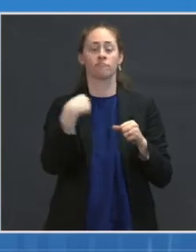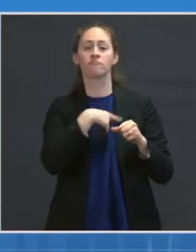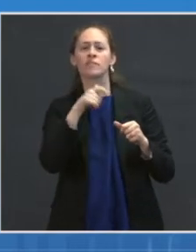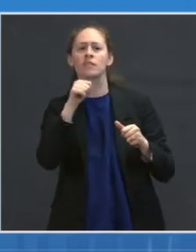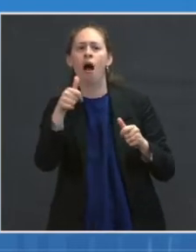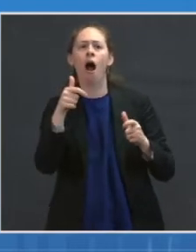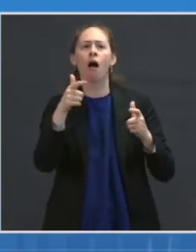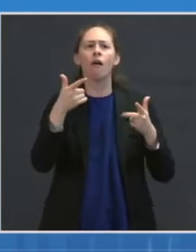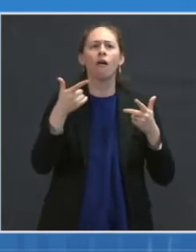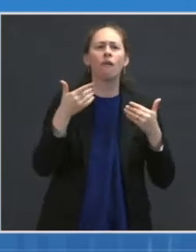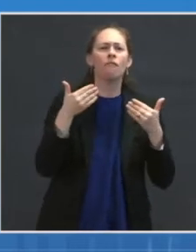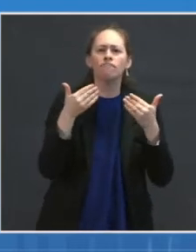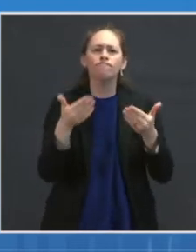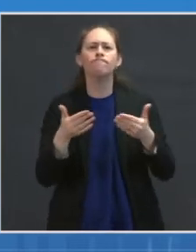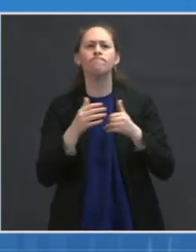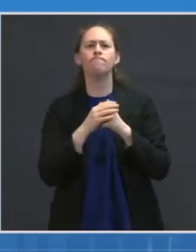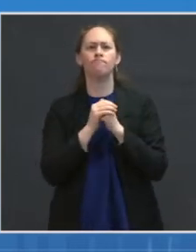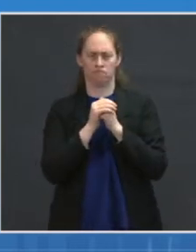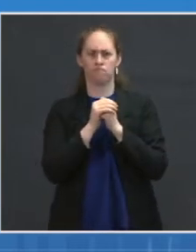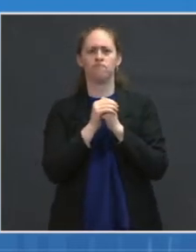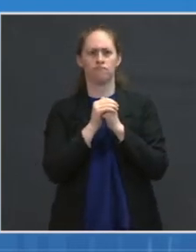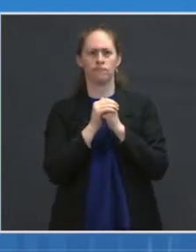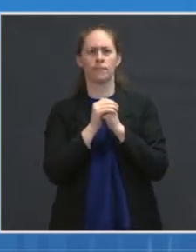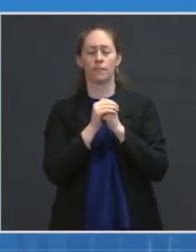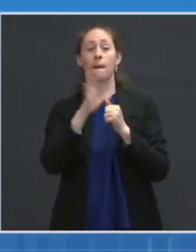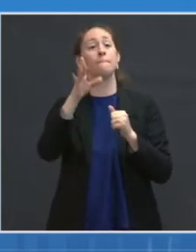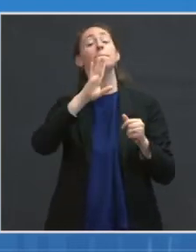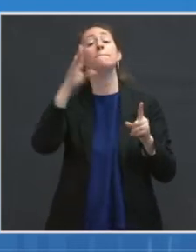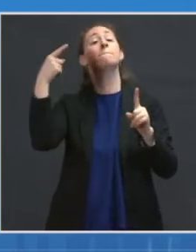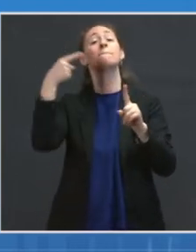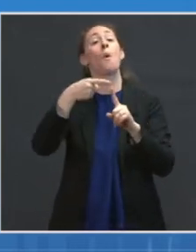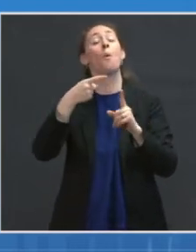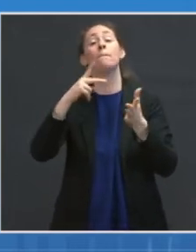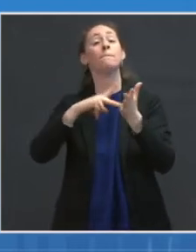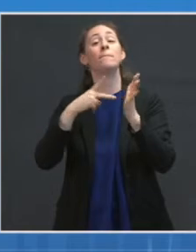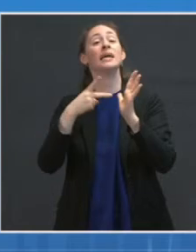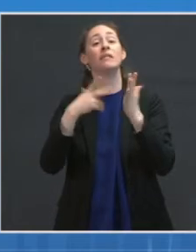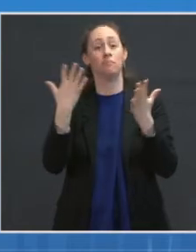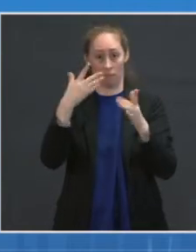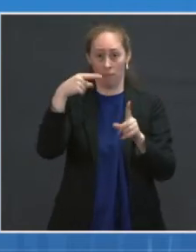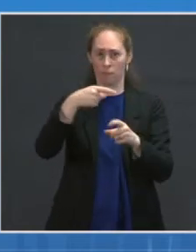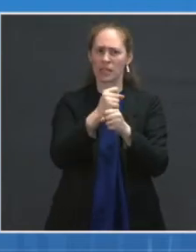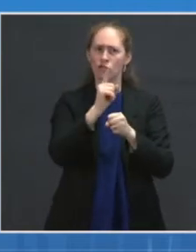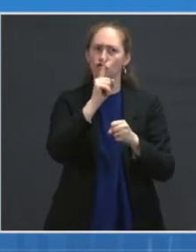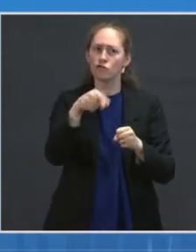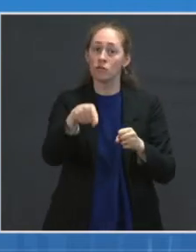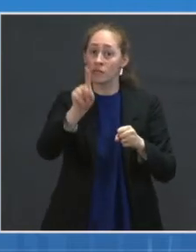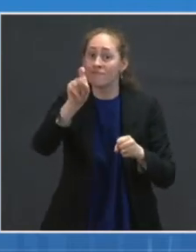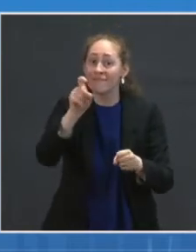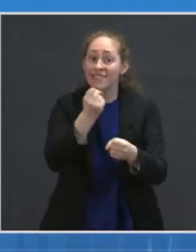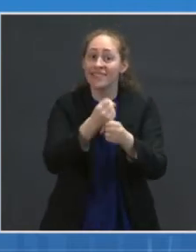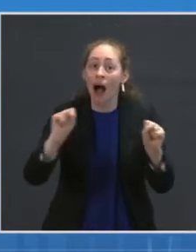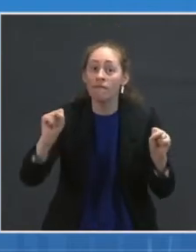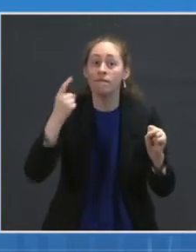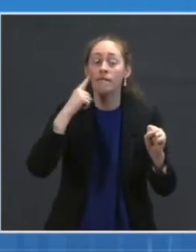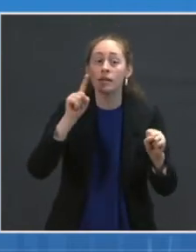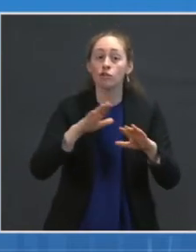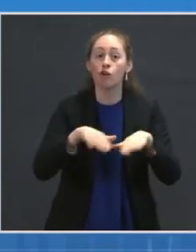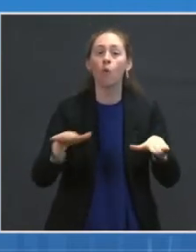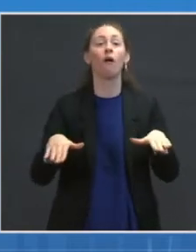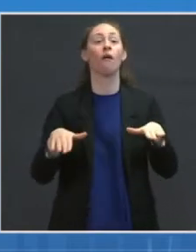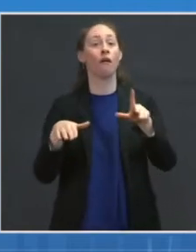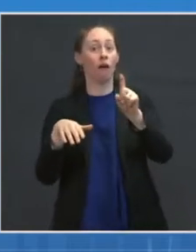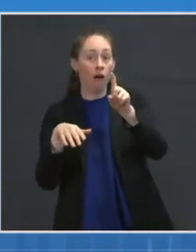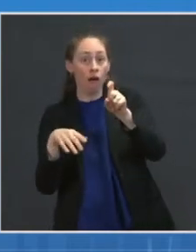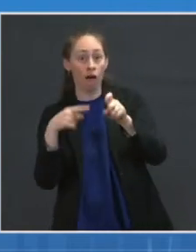what they're asking. Is it safe in the children? And does it induce an immune response